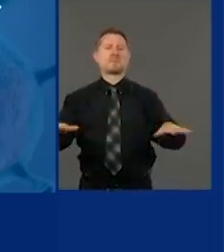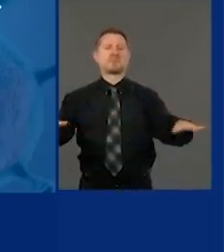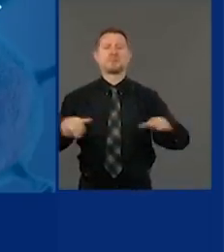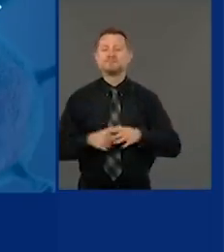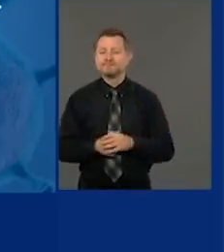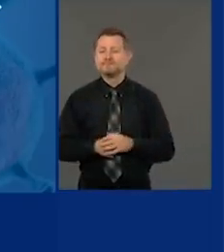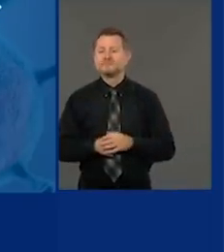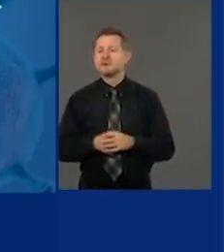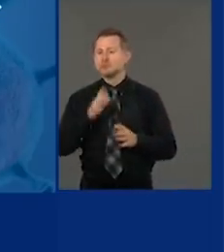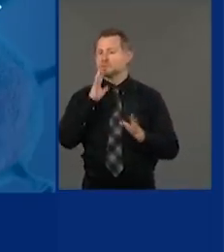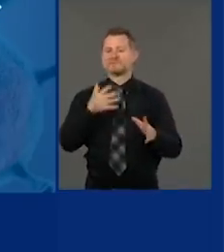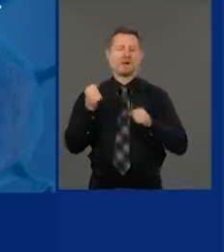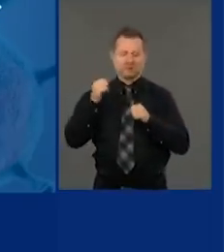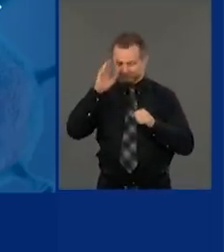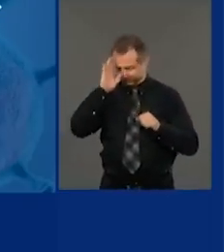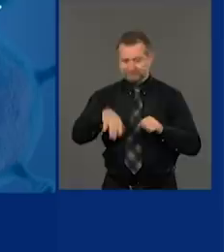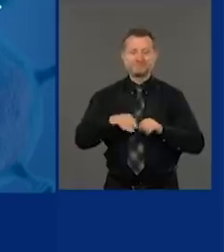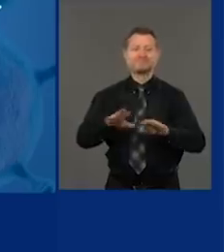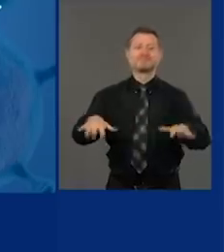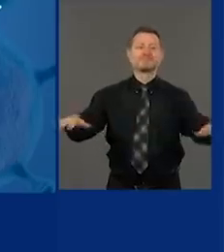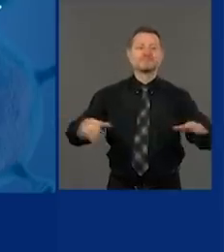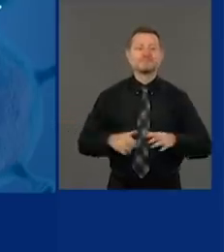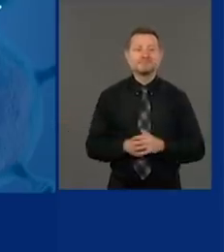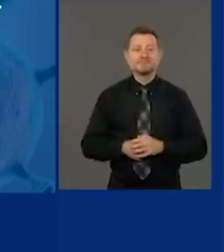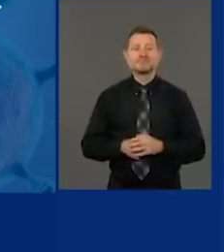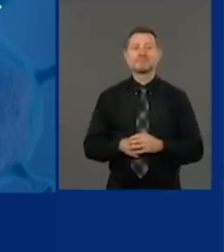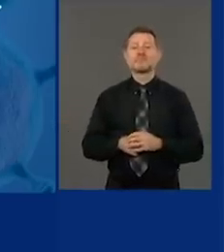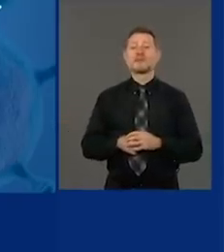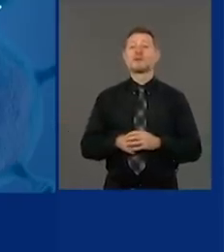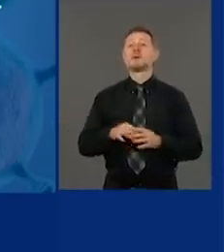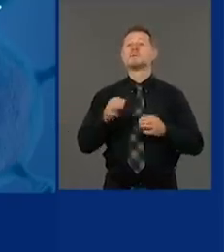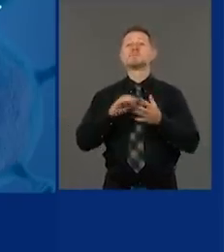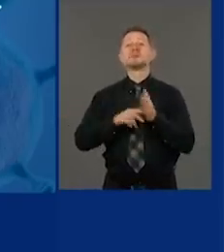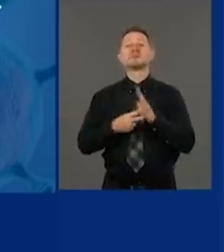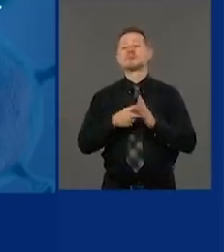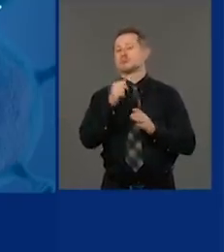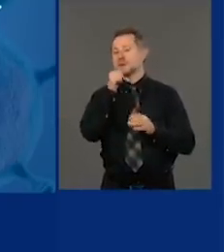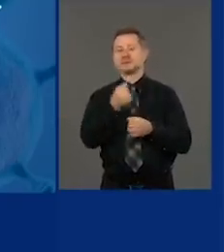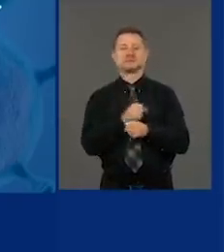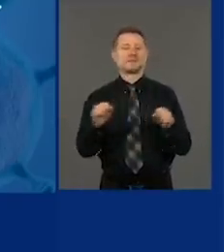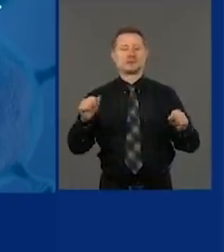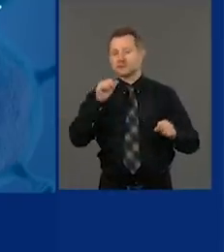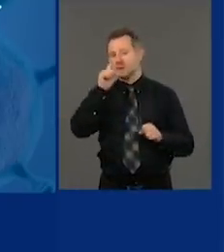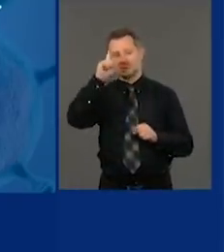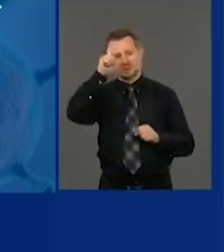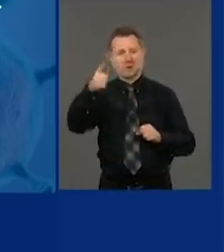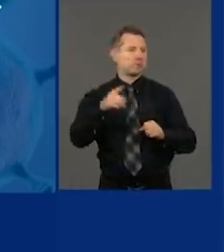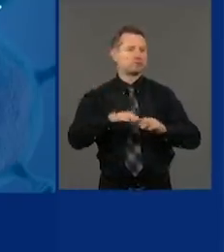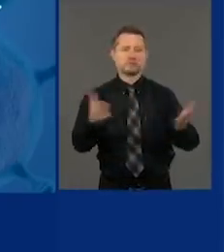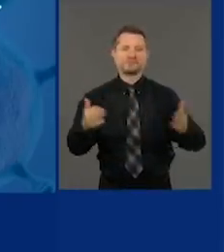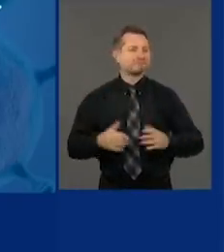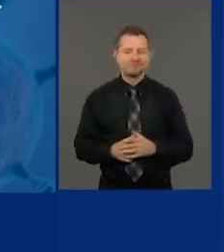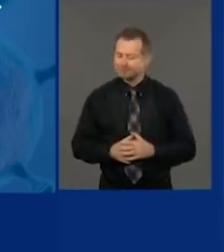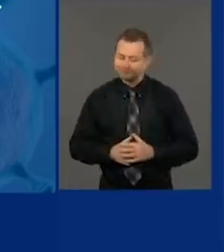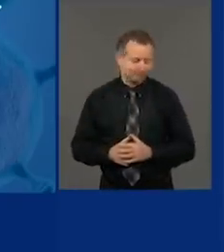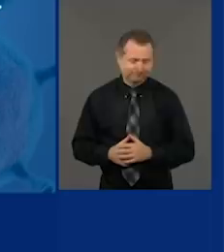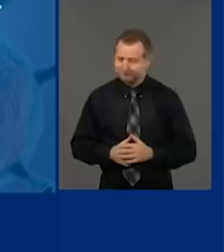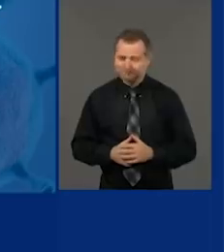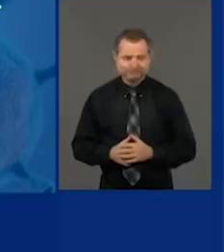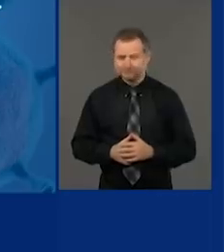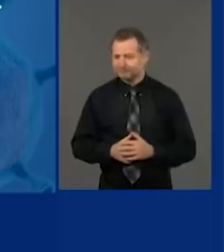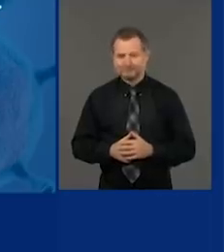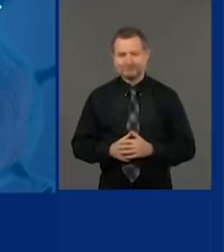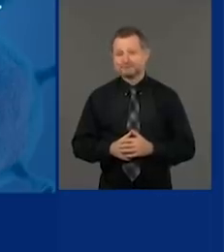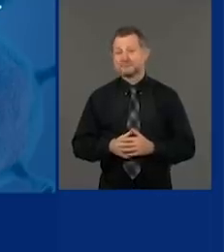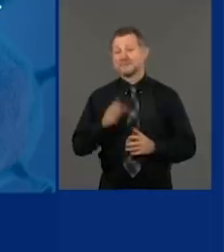rapidly and it is not intelligent to open. That's the green